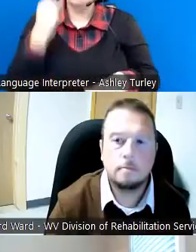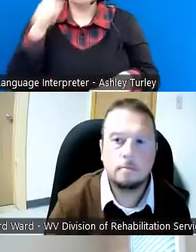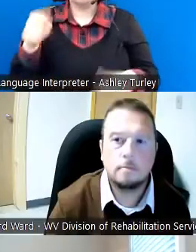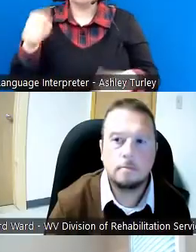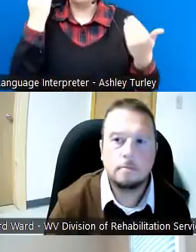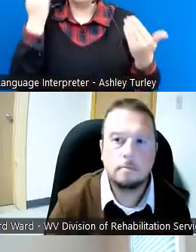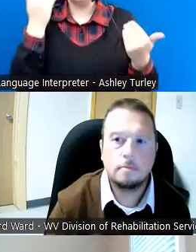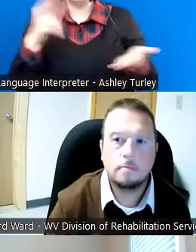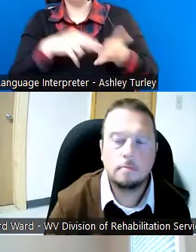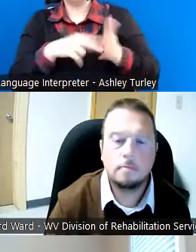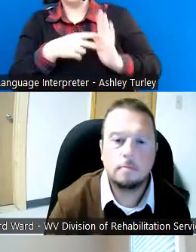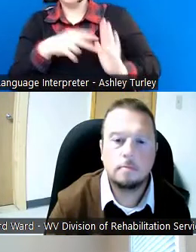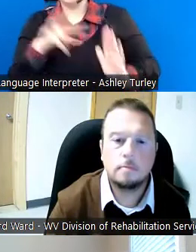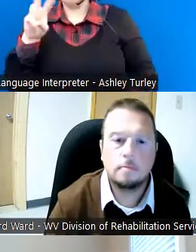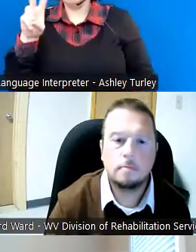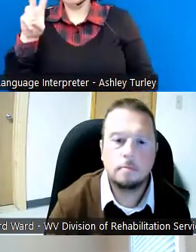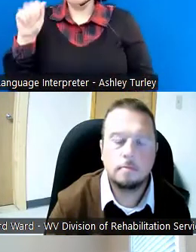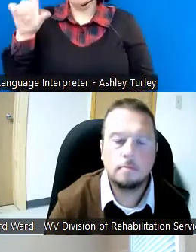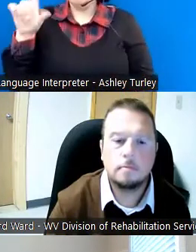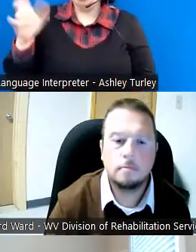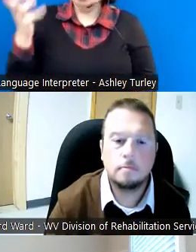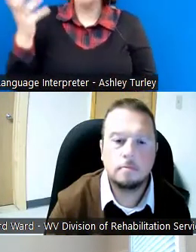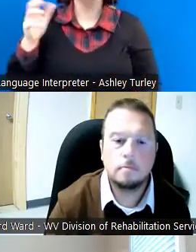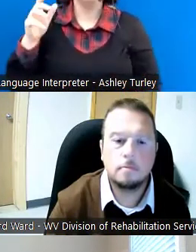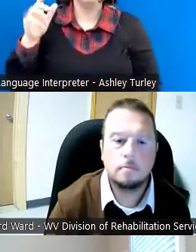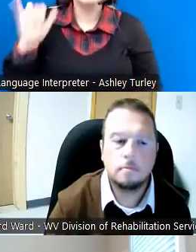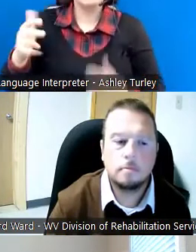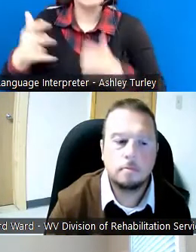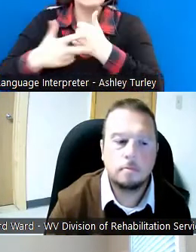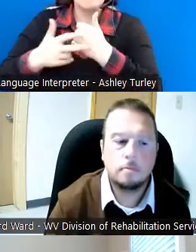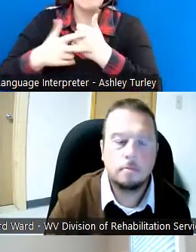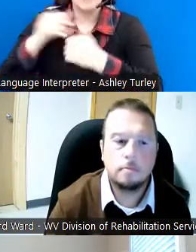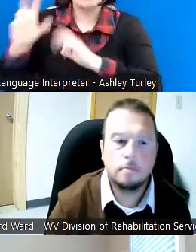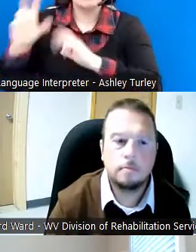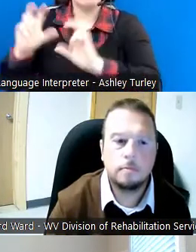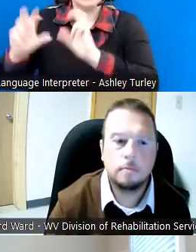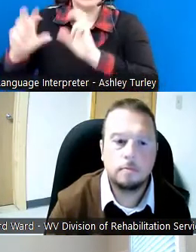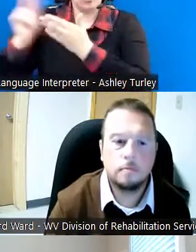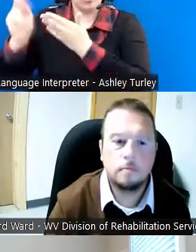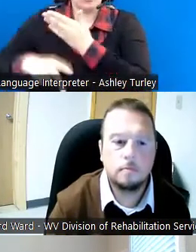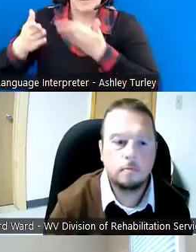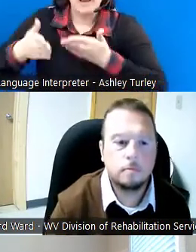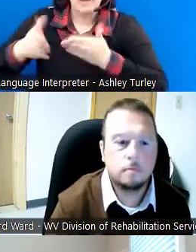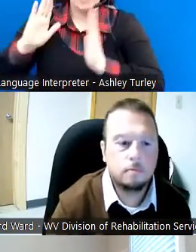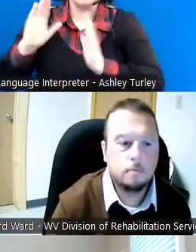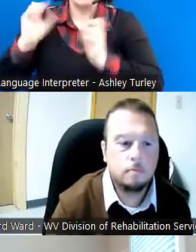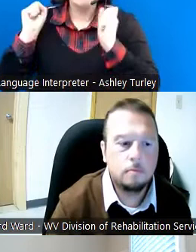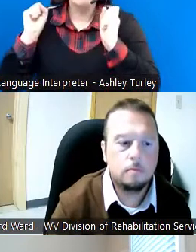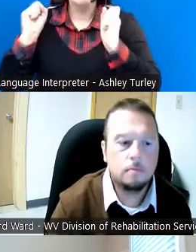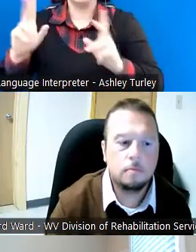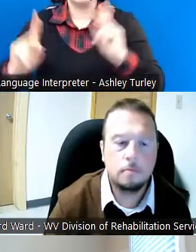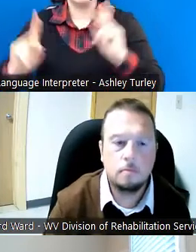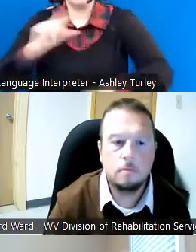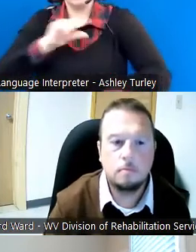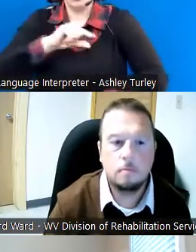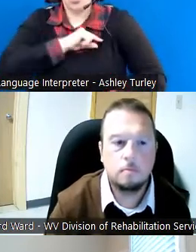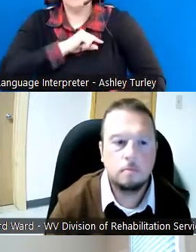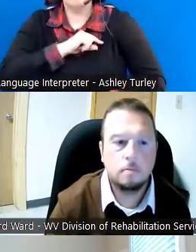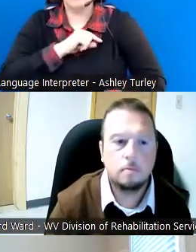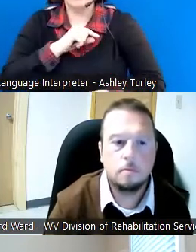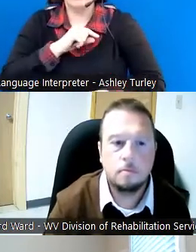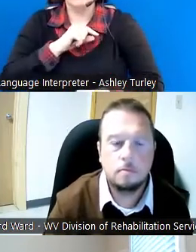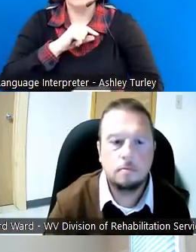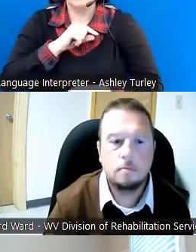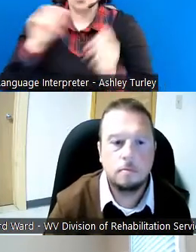WVABL, it is a savings and investment program that allows many eligible individuals with a disability